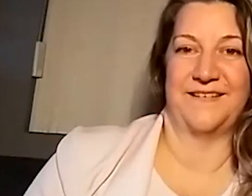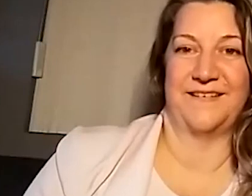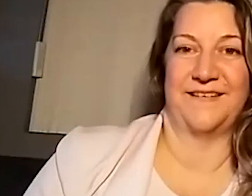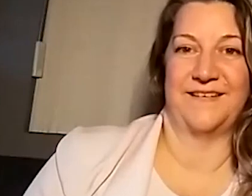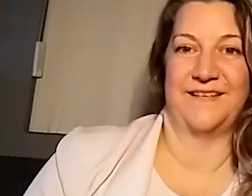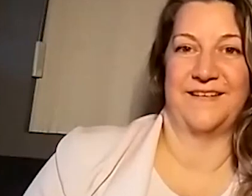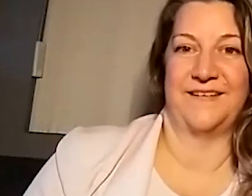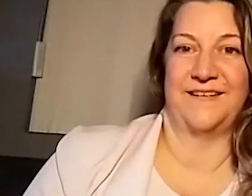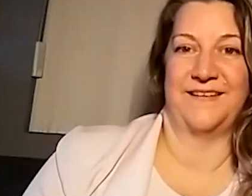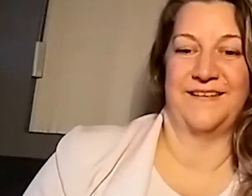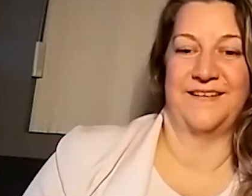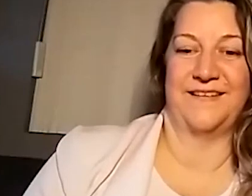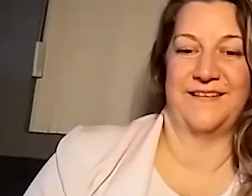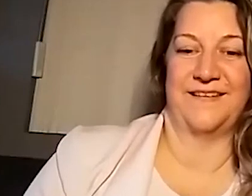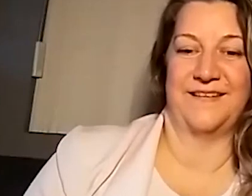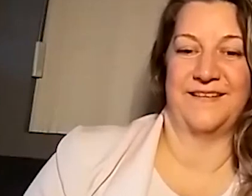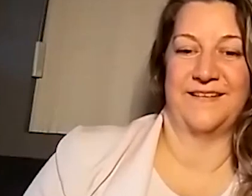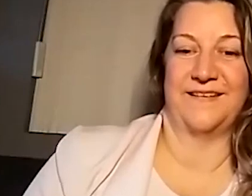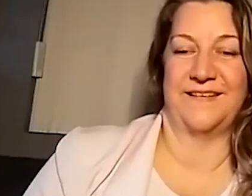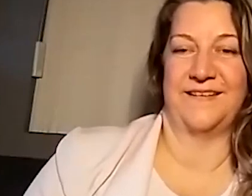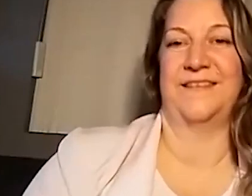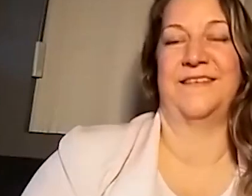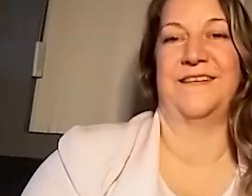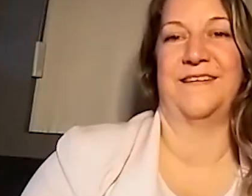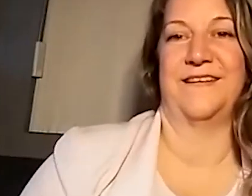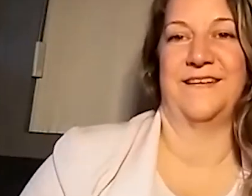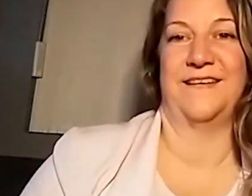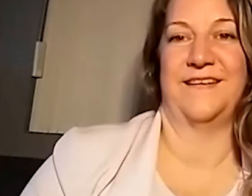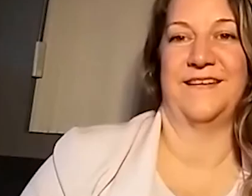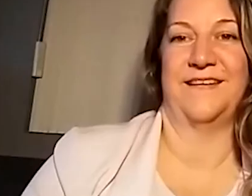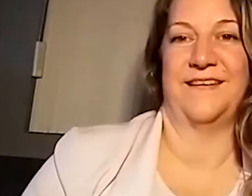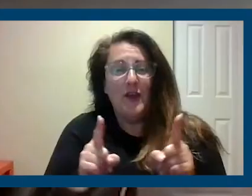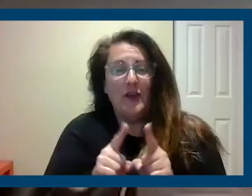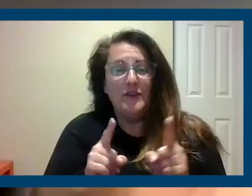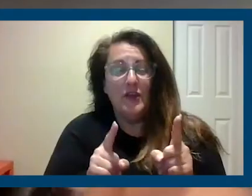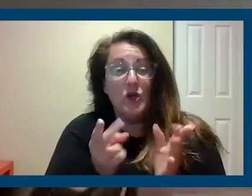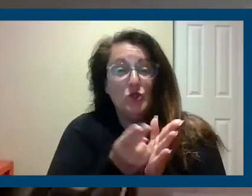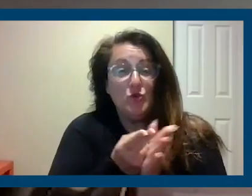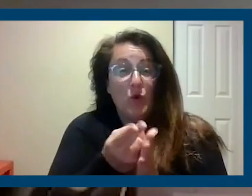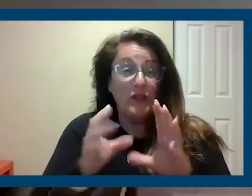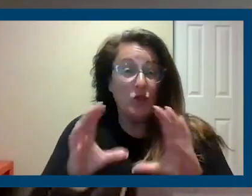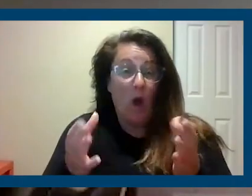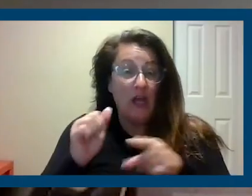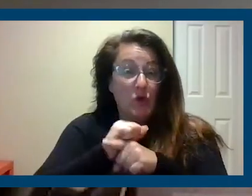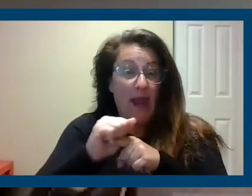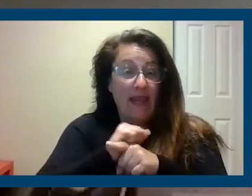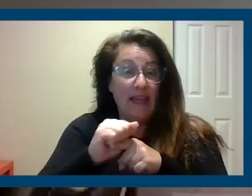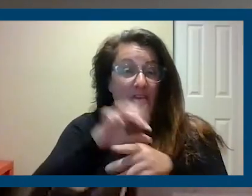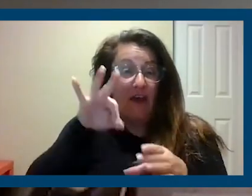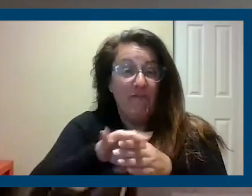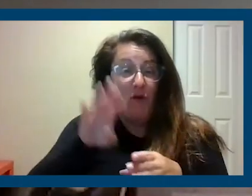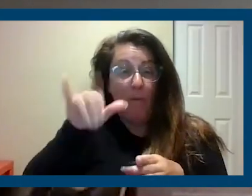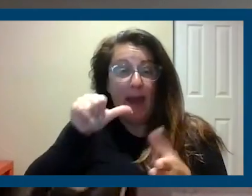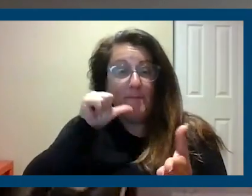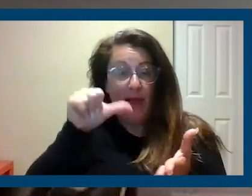propositions and campaigns, and we'll be doing another one of our vote by mail truth squad trainings. So please make sure you register